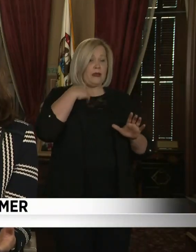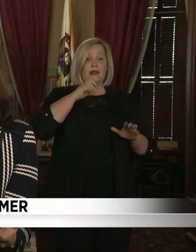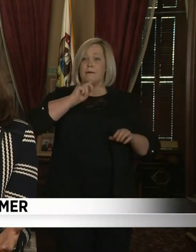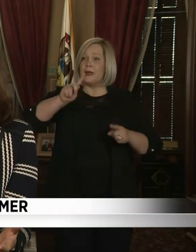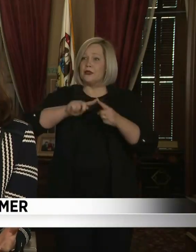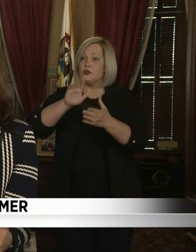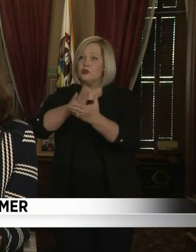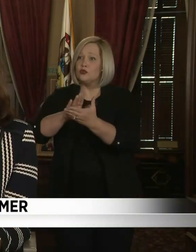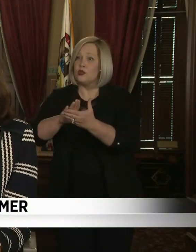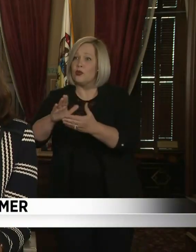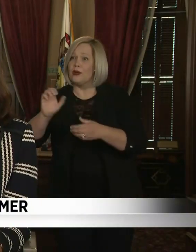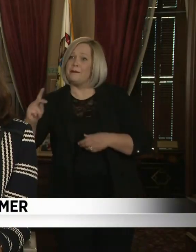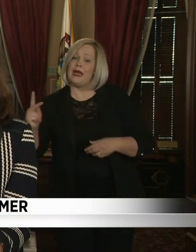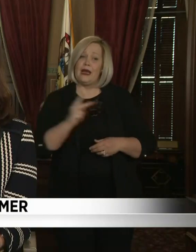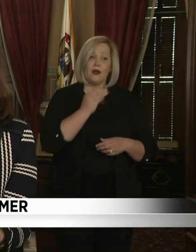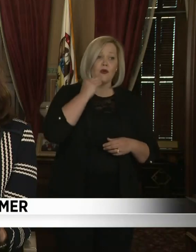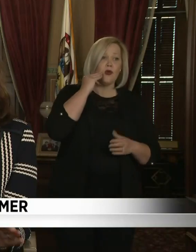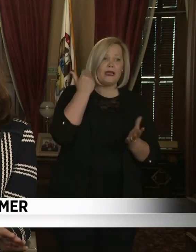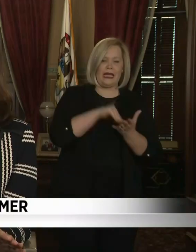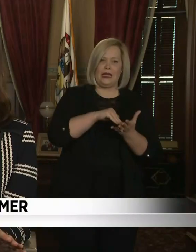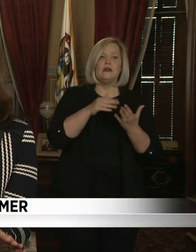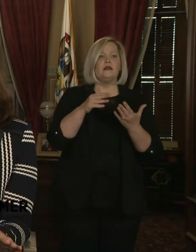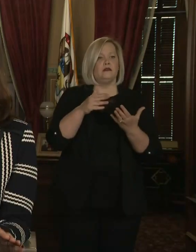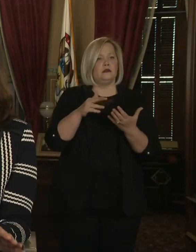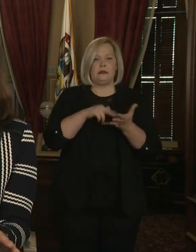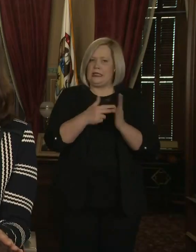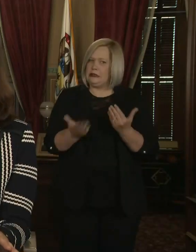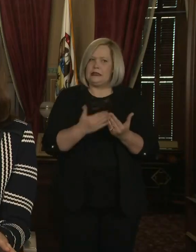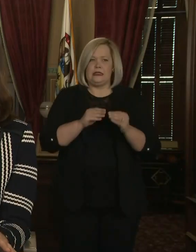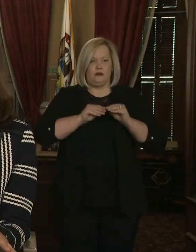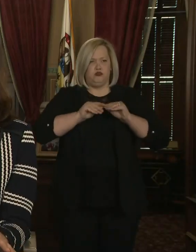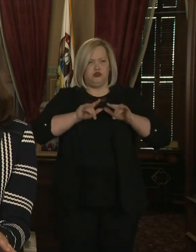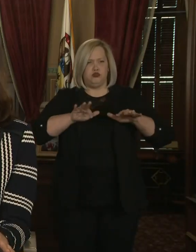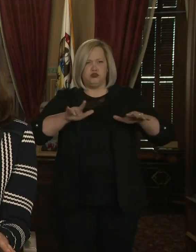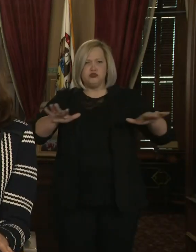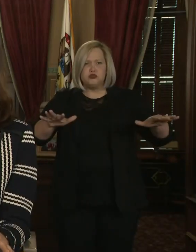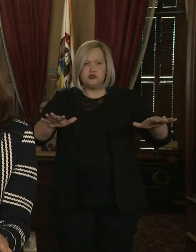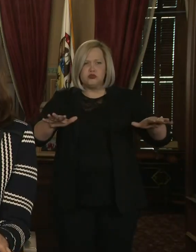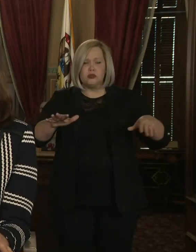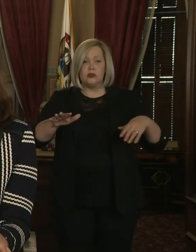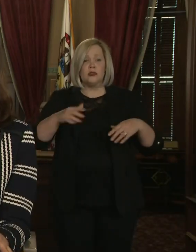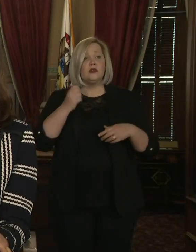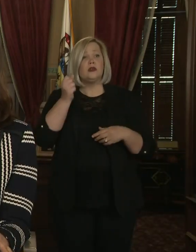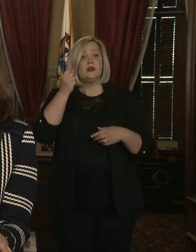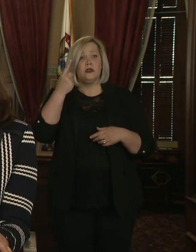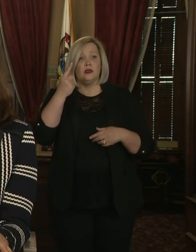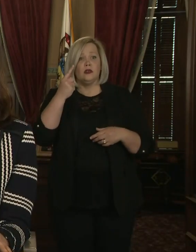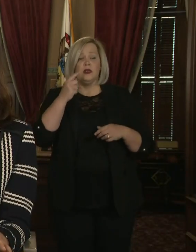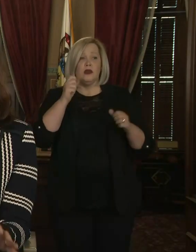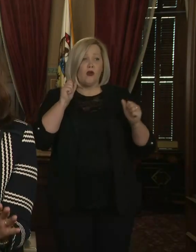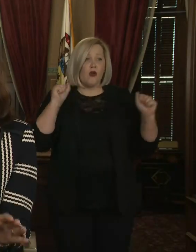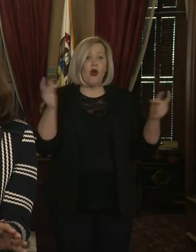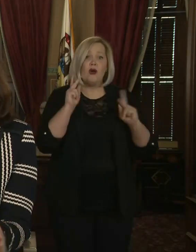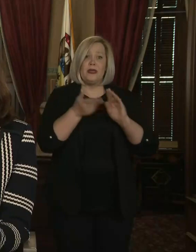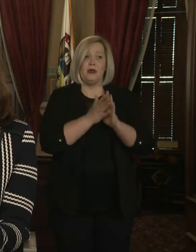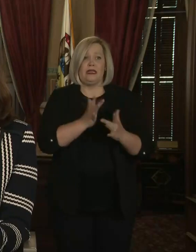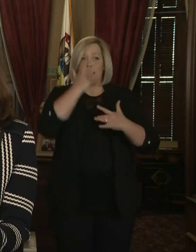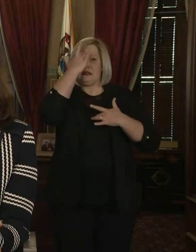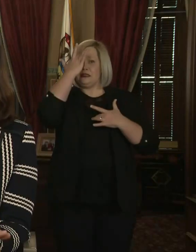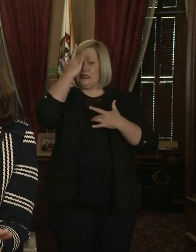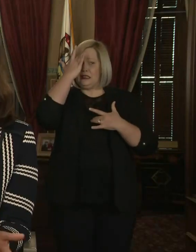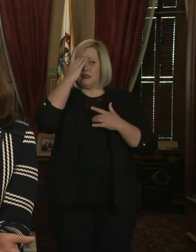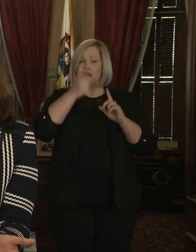transmits the virus. And we know that there's not an age group that is immune to getting sick from COVID-19. We've seen